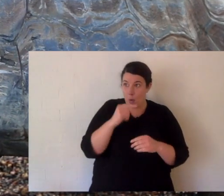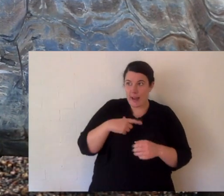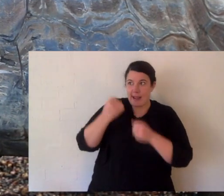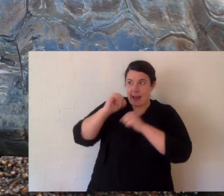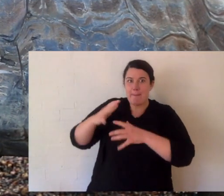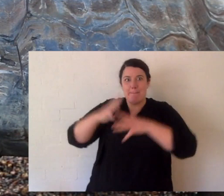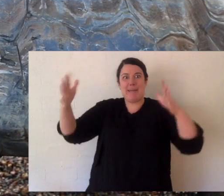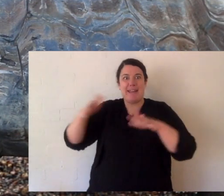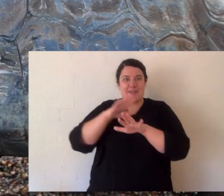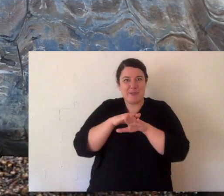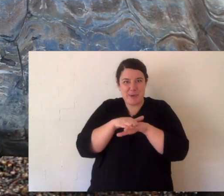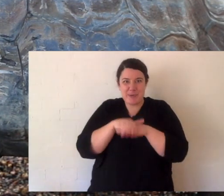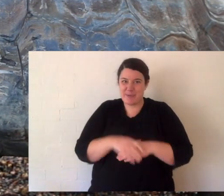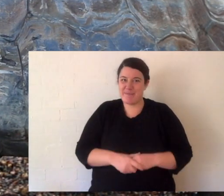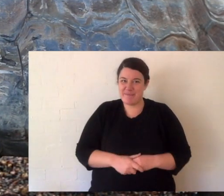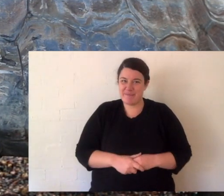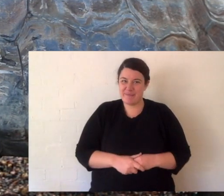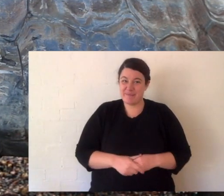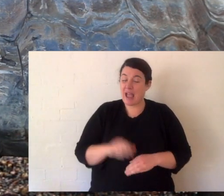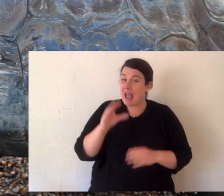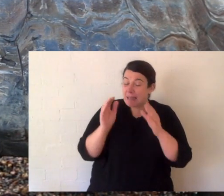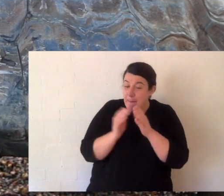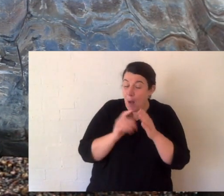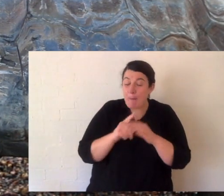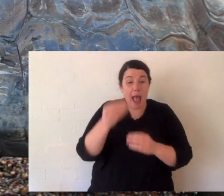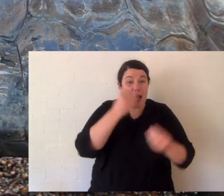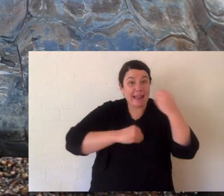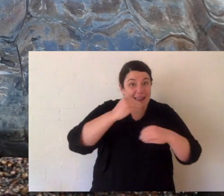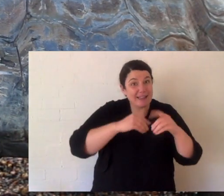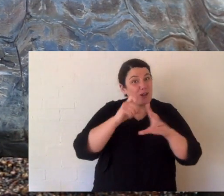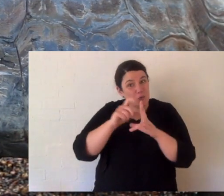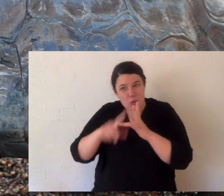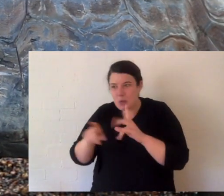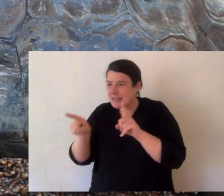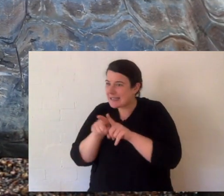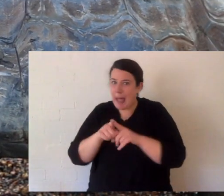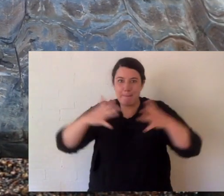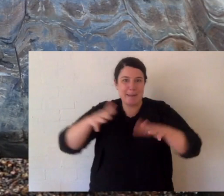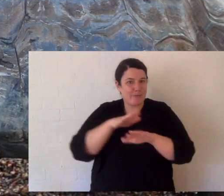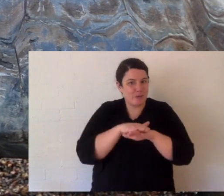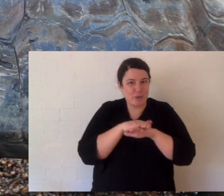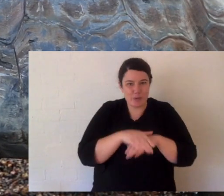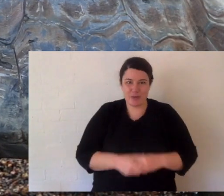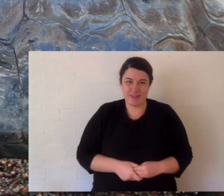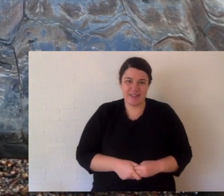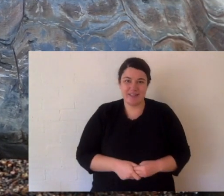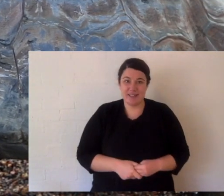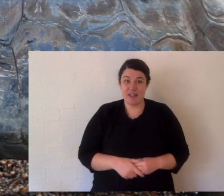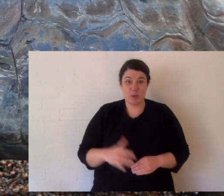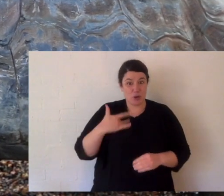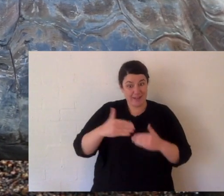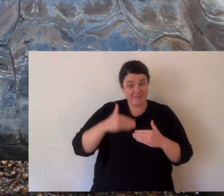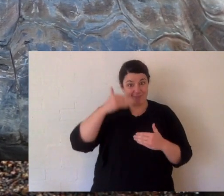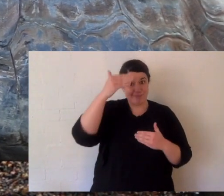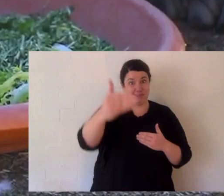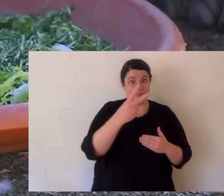big fella like this, but even though they're tiny, they still eat the same things, and they do the same things, and they grow very slowly. When you live to